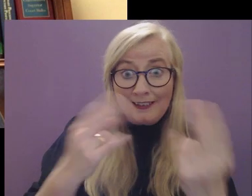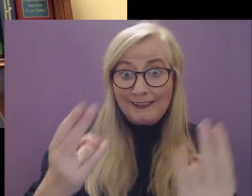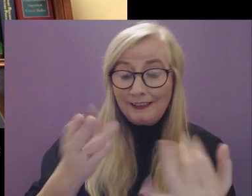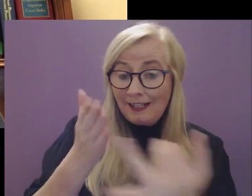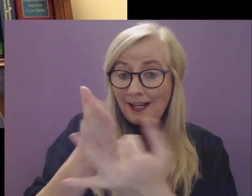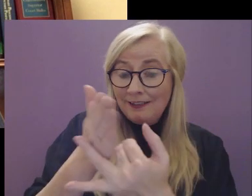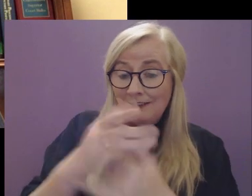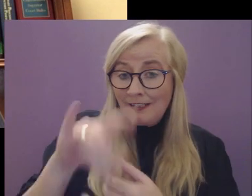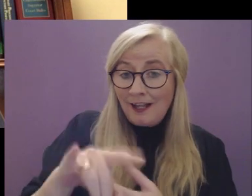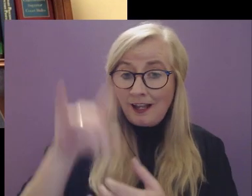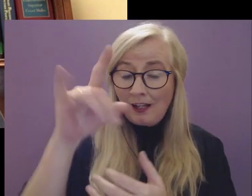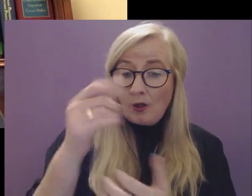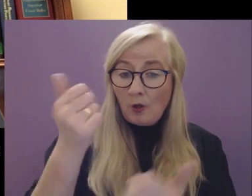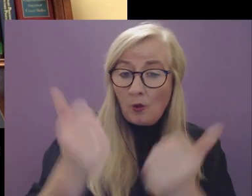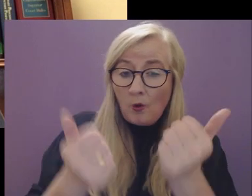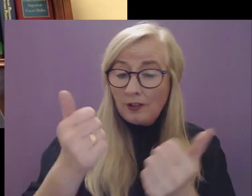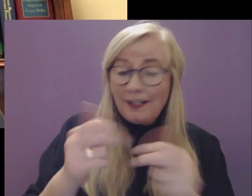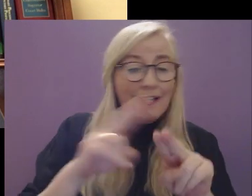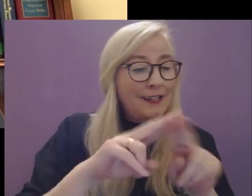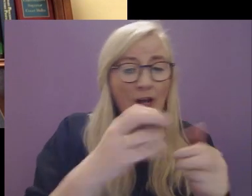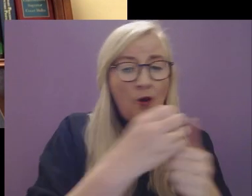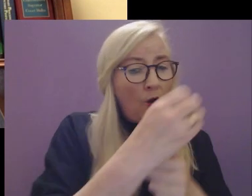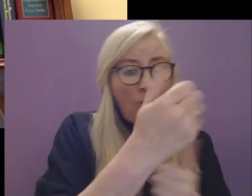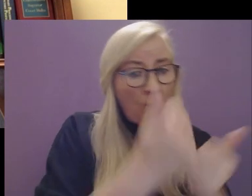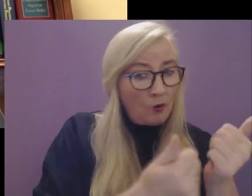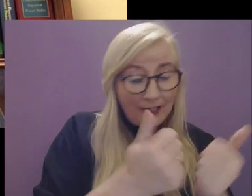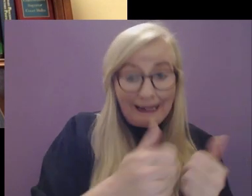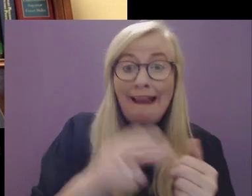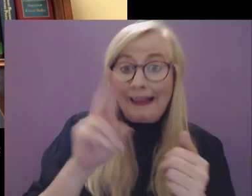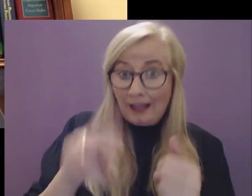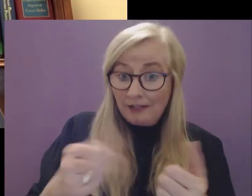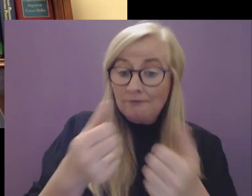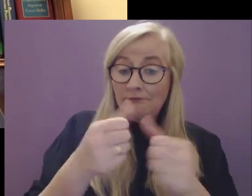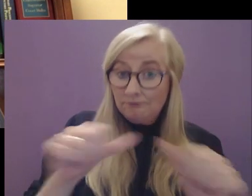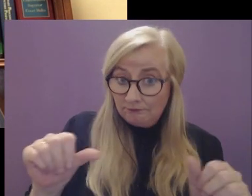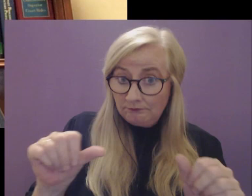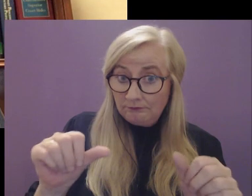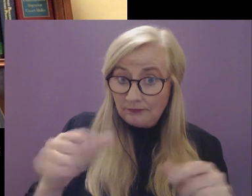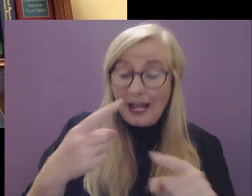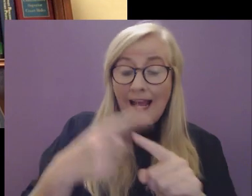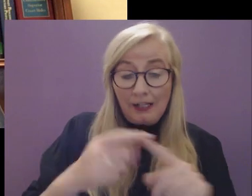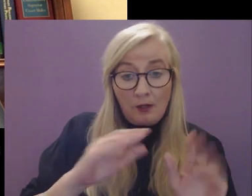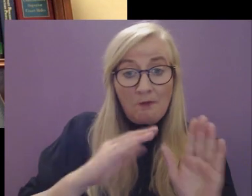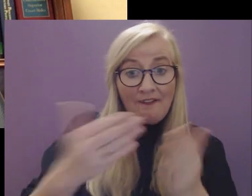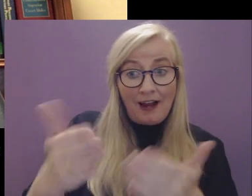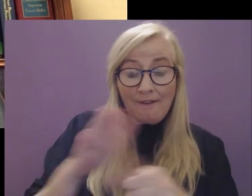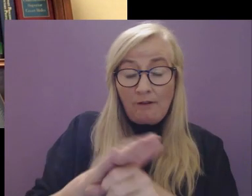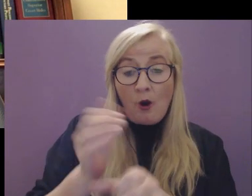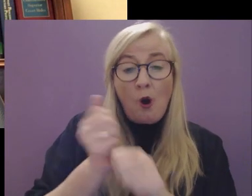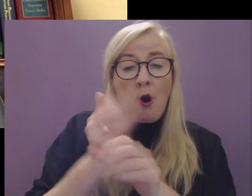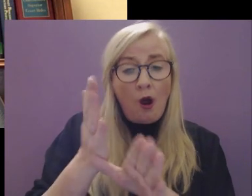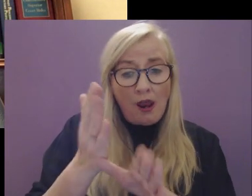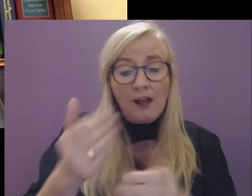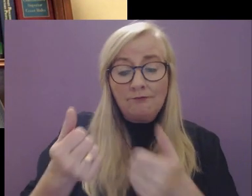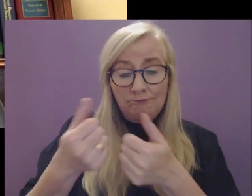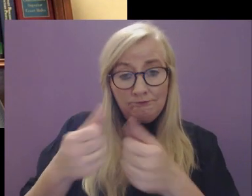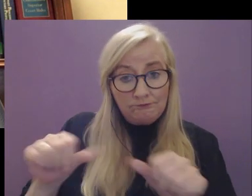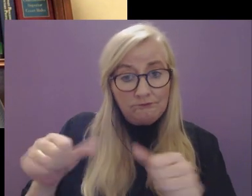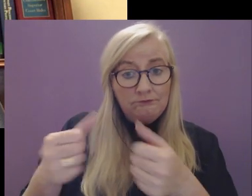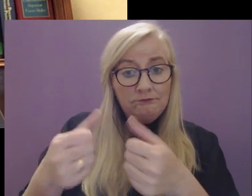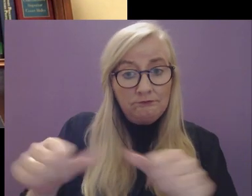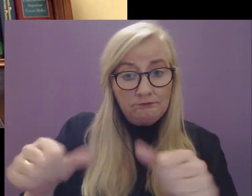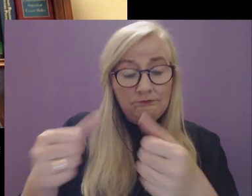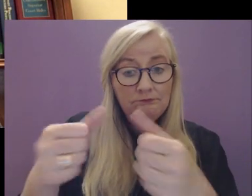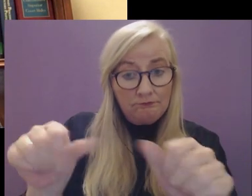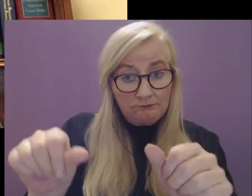who needs access to the High Court, as opposed to any other court, can get it and that it's provided to all in as efficient